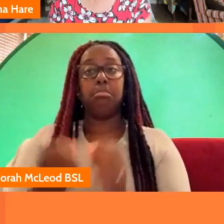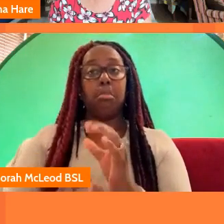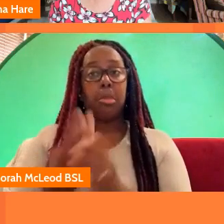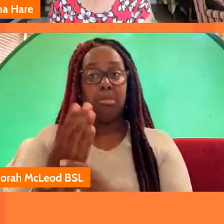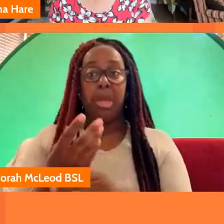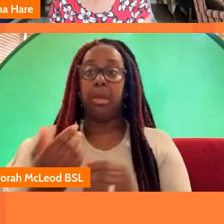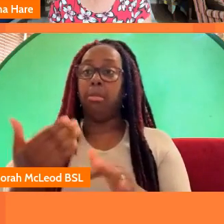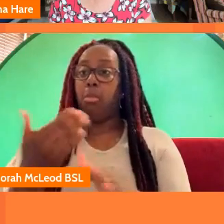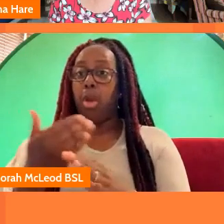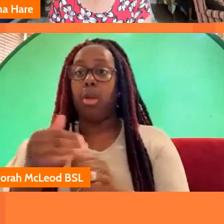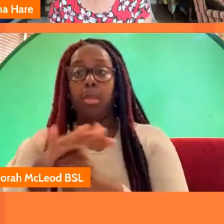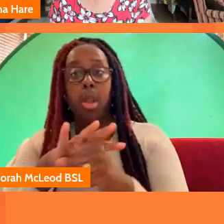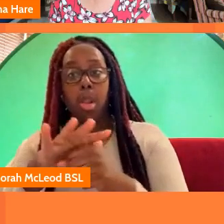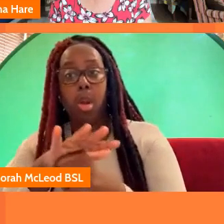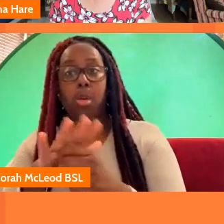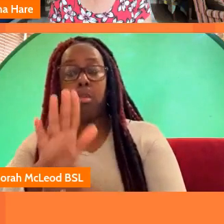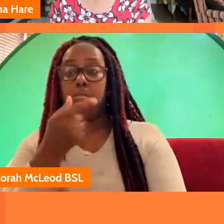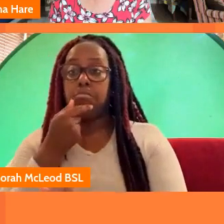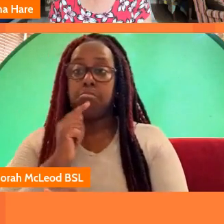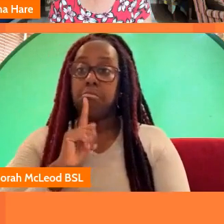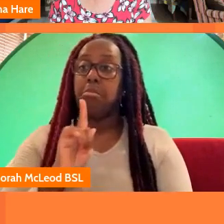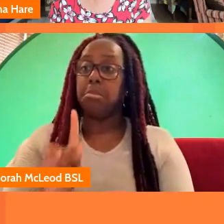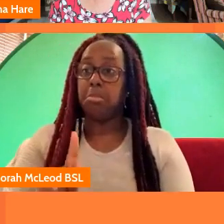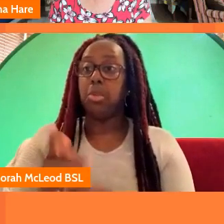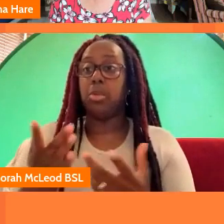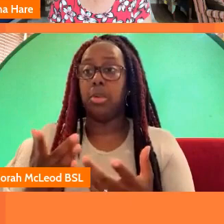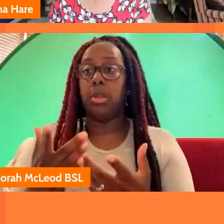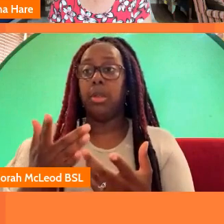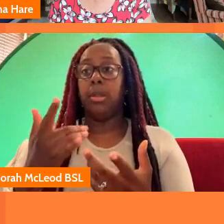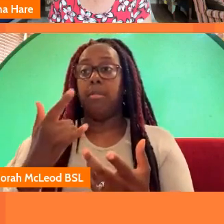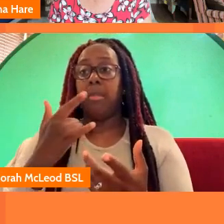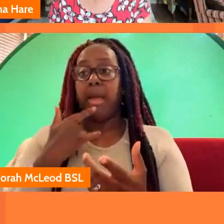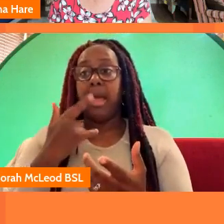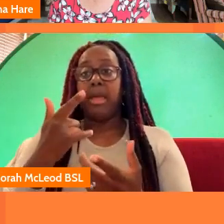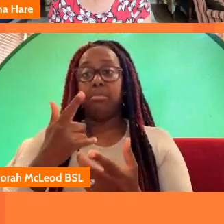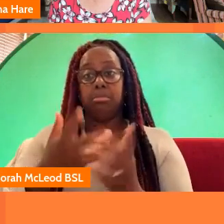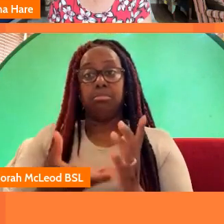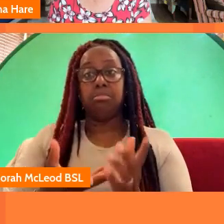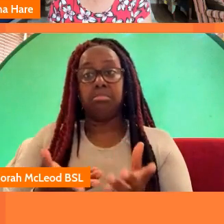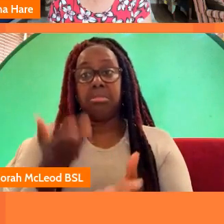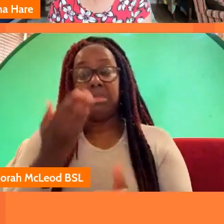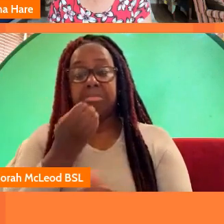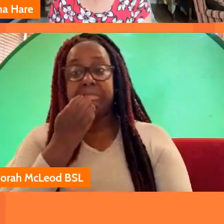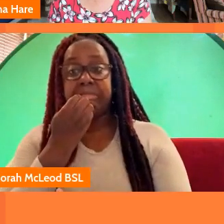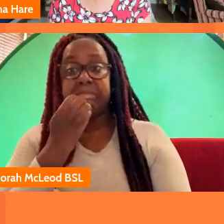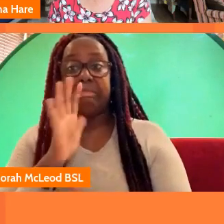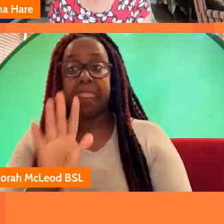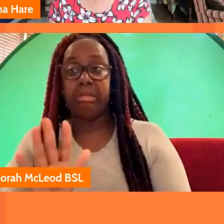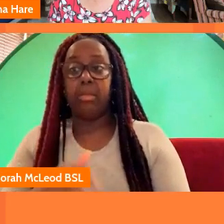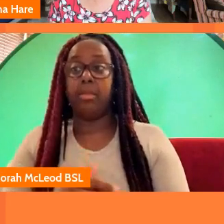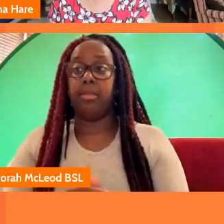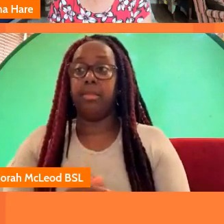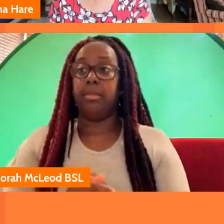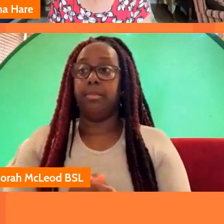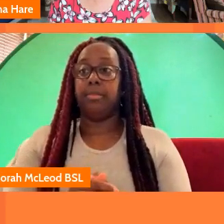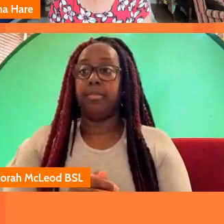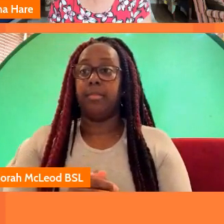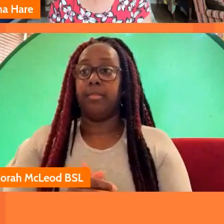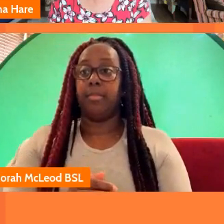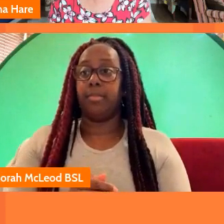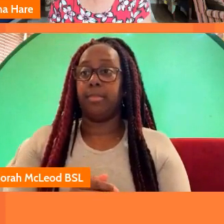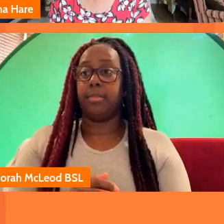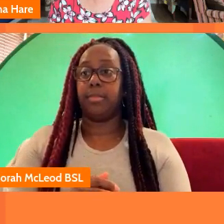with local talent and then you know and and and keep us abreast of what they're doing so that they who are um